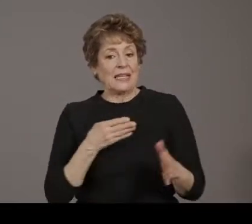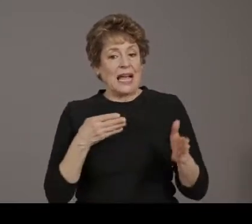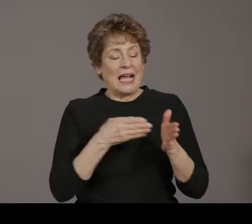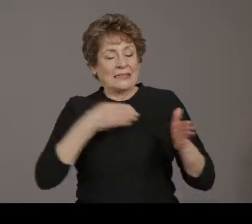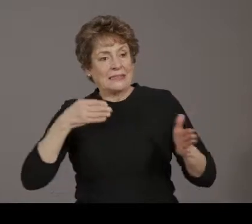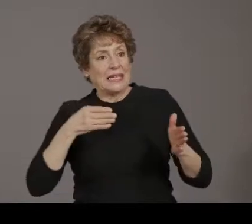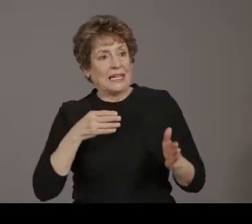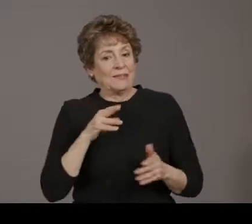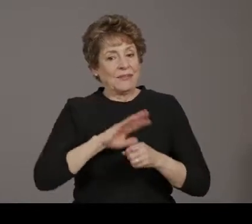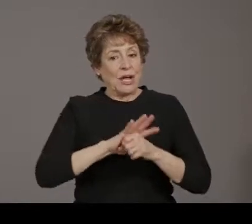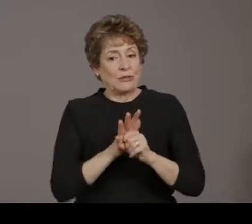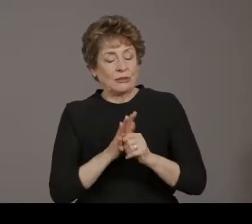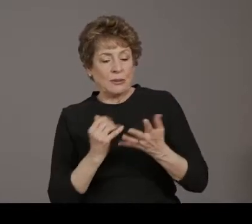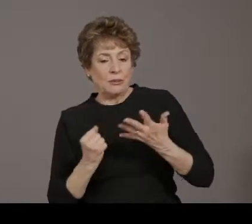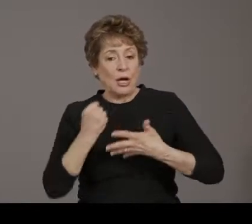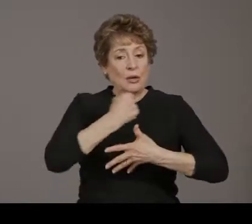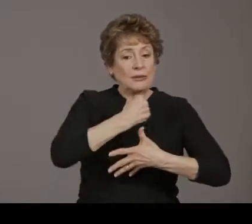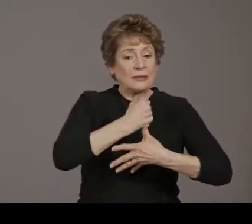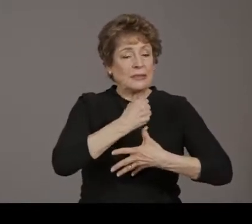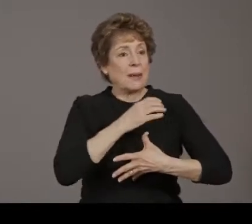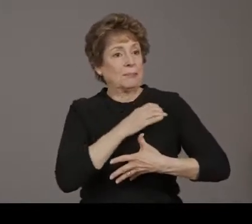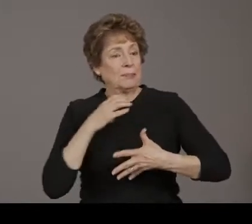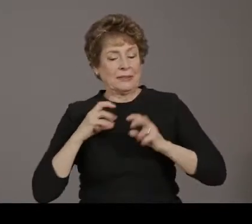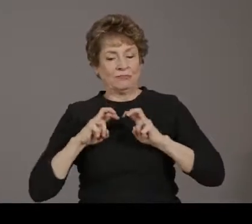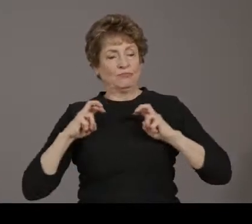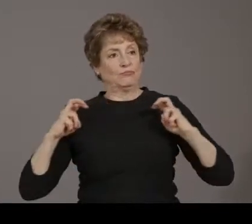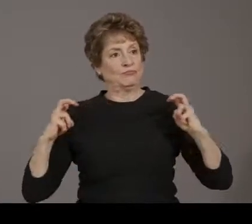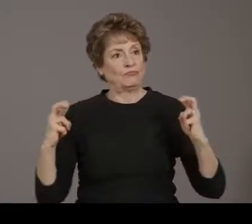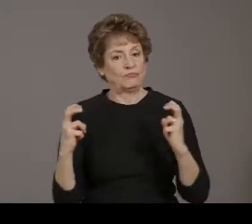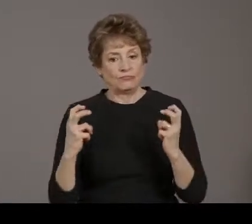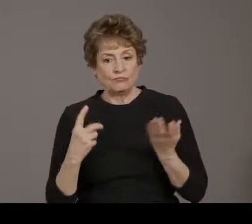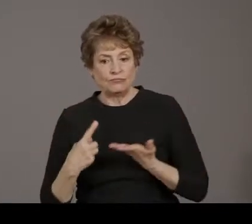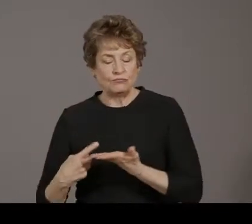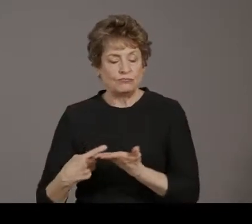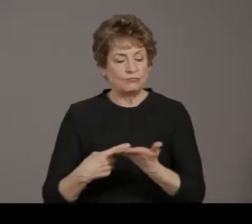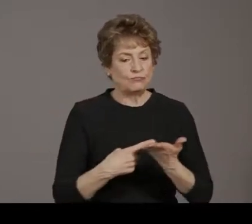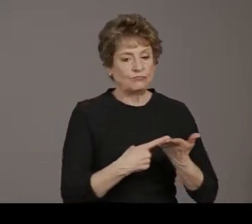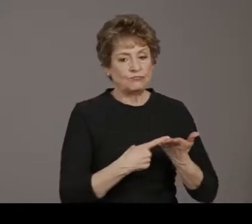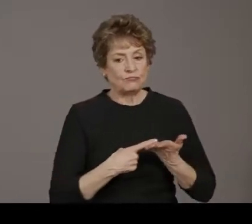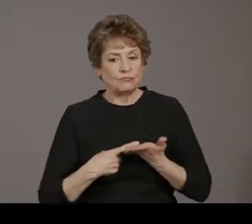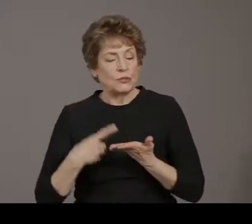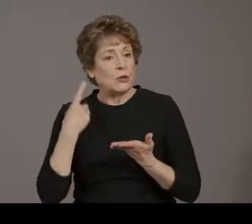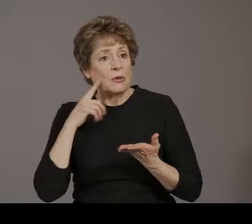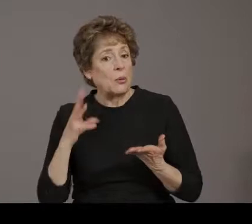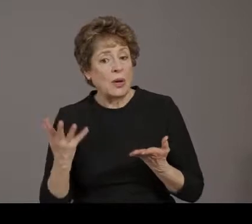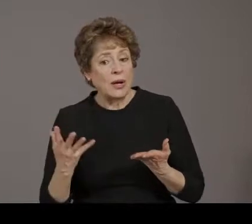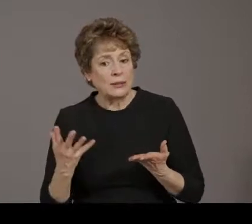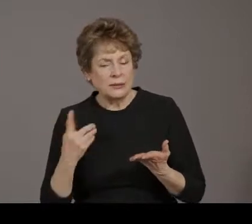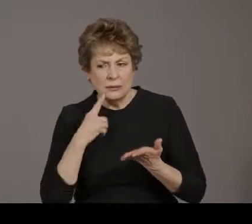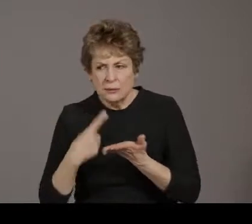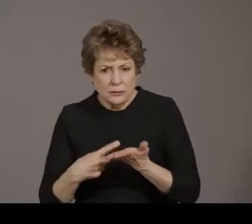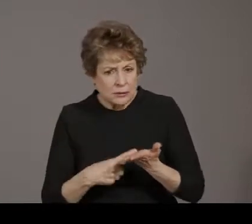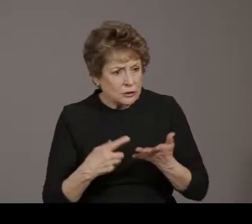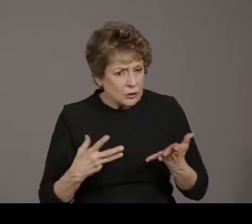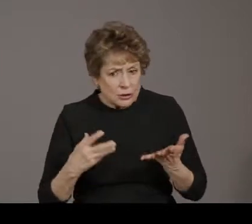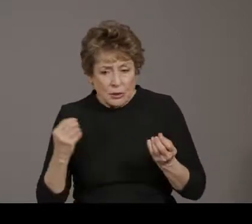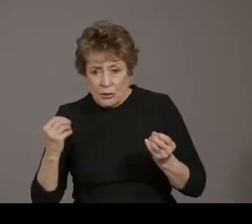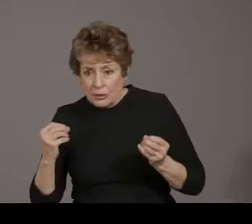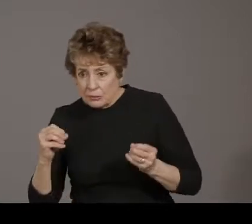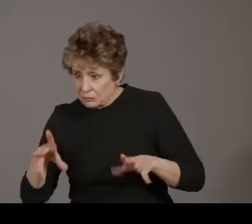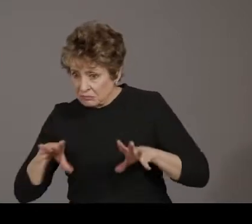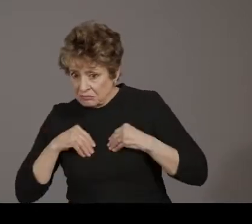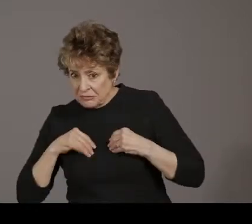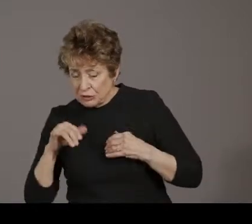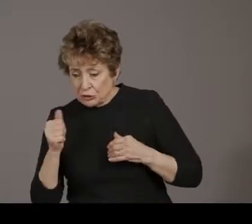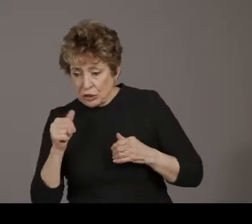approval and use of the Janssen vaccine in Arizona that was recommended to approve once the EUA is